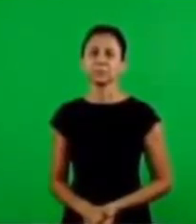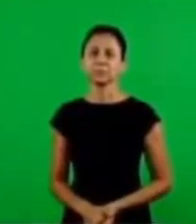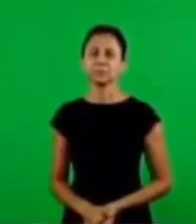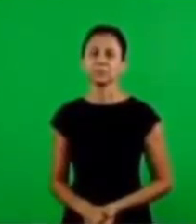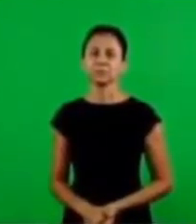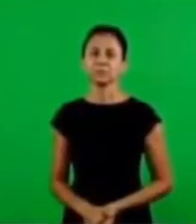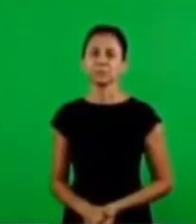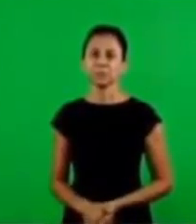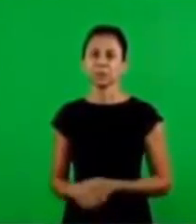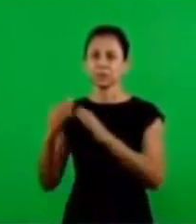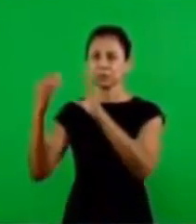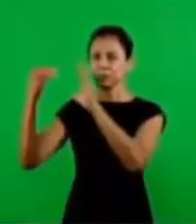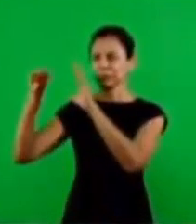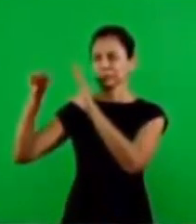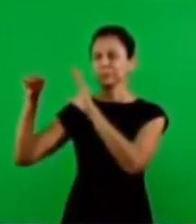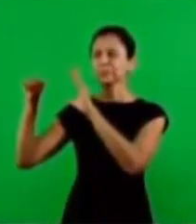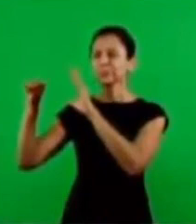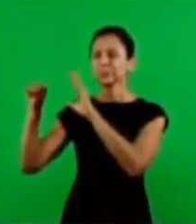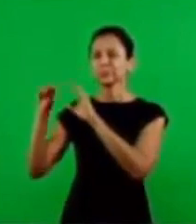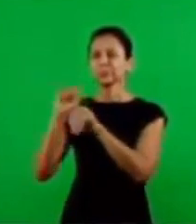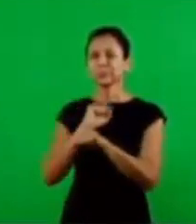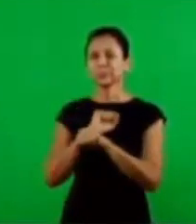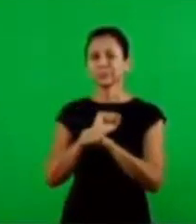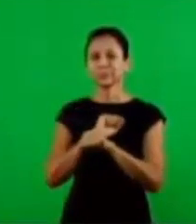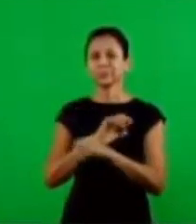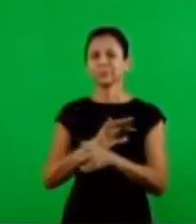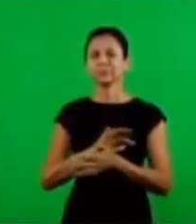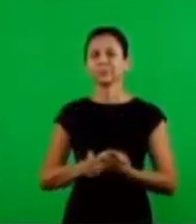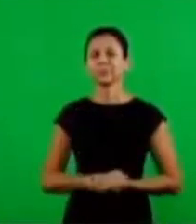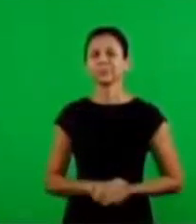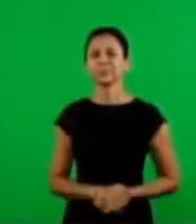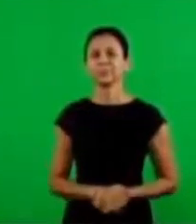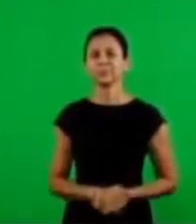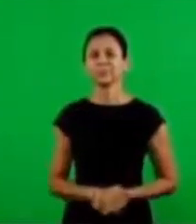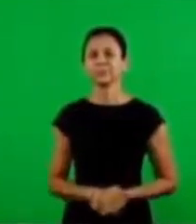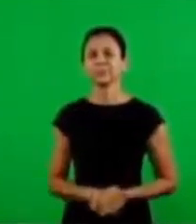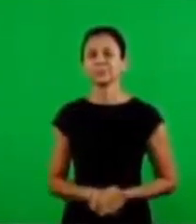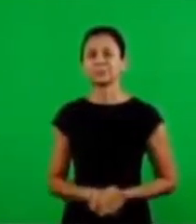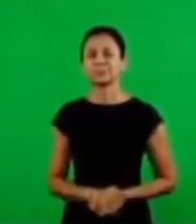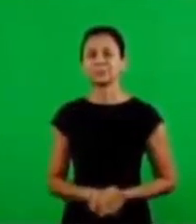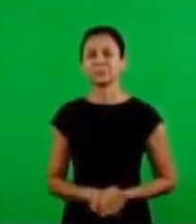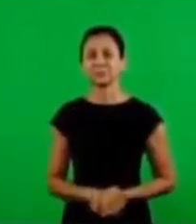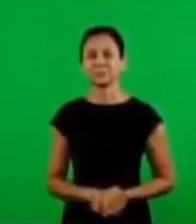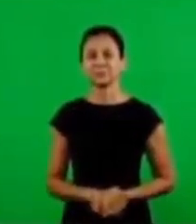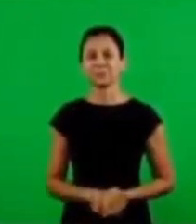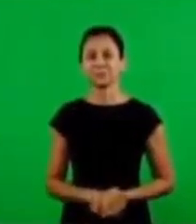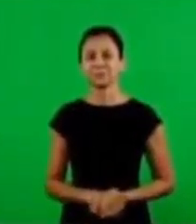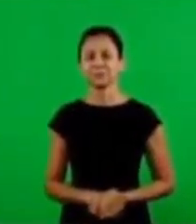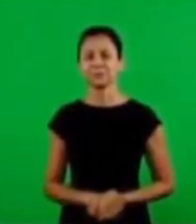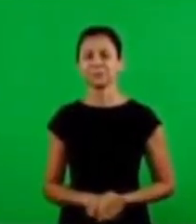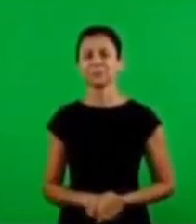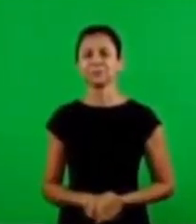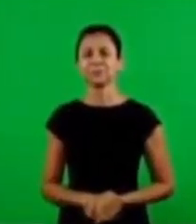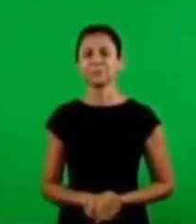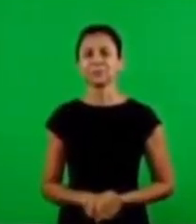you can go we are waiting for the projection oh here it is